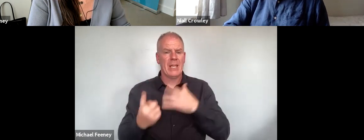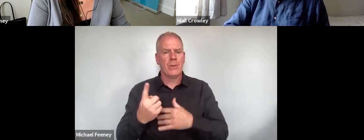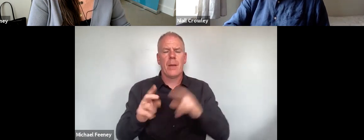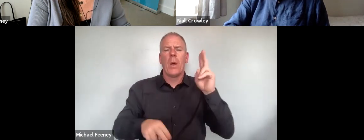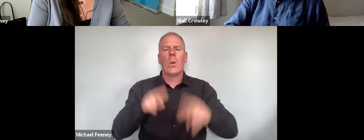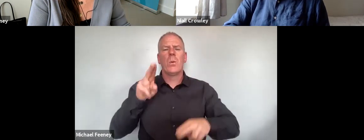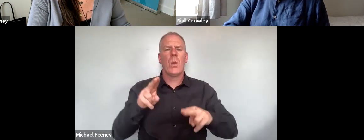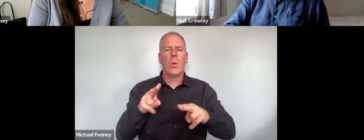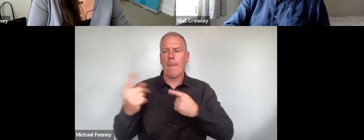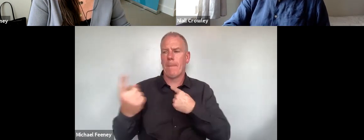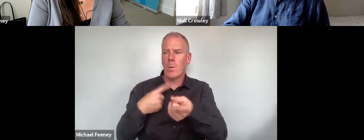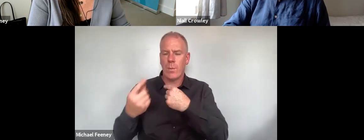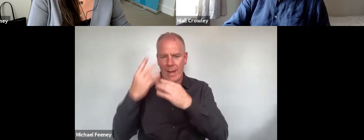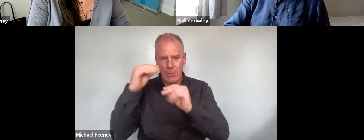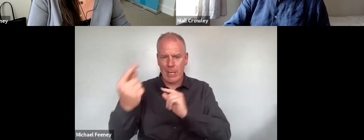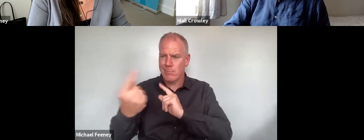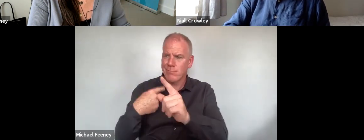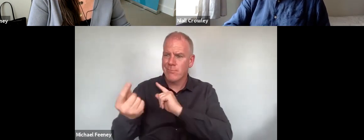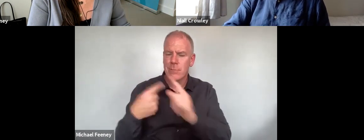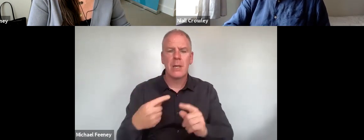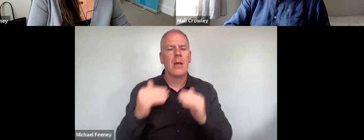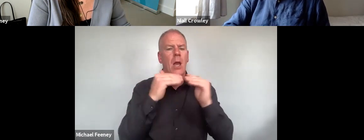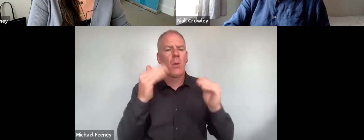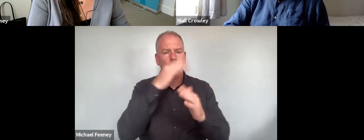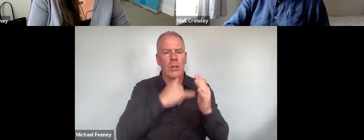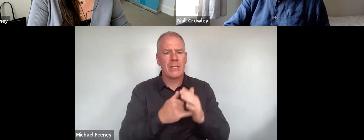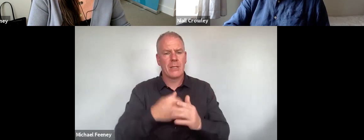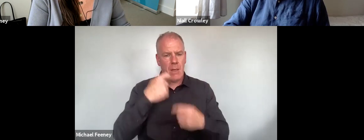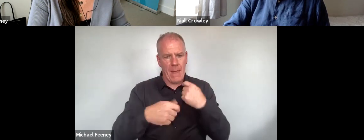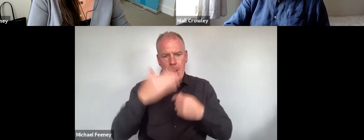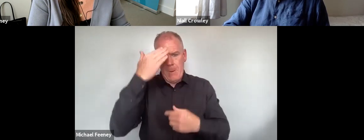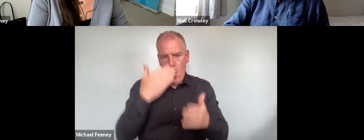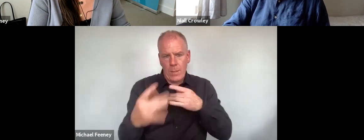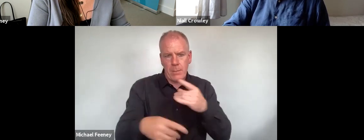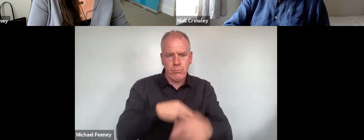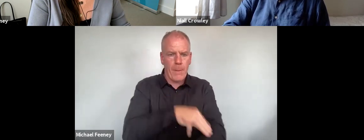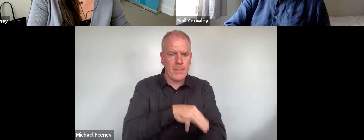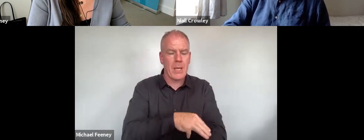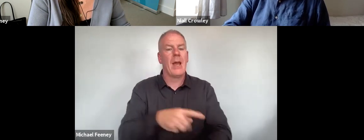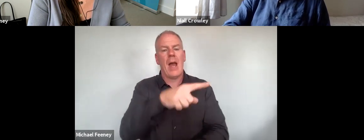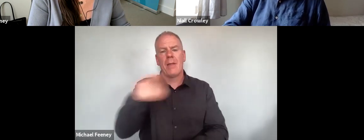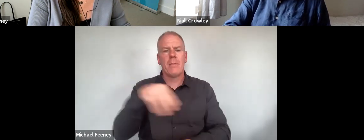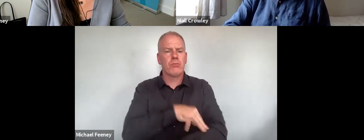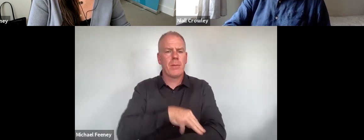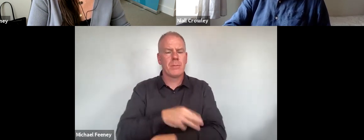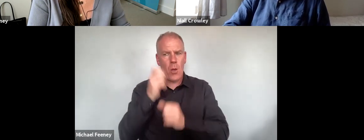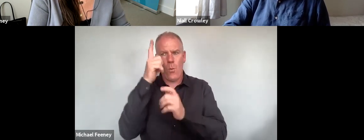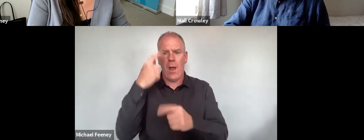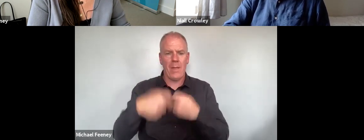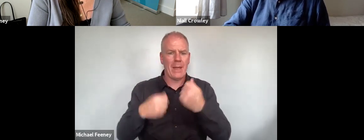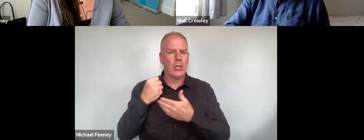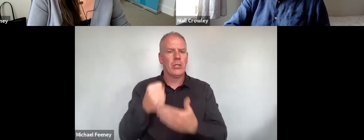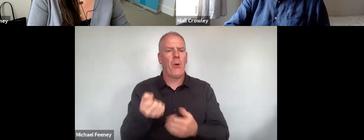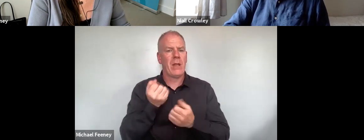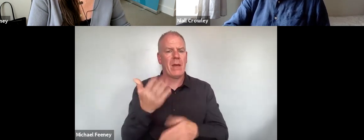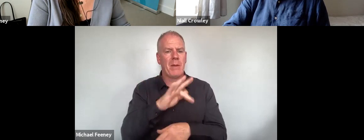of mutual education in that the equality body is made aware of the issues facing these groups and these groups are made aware of the support available from and the